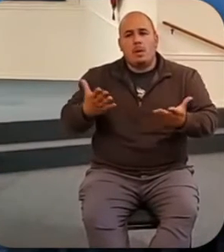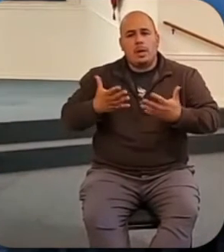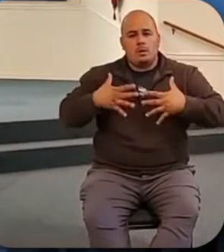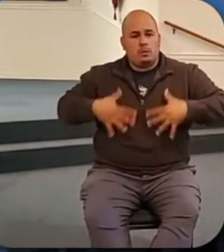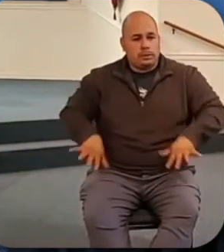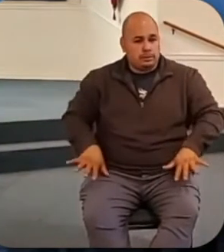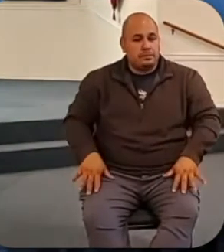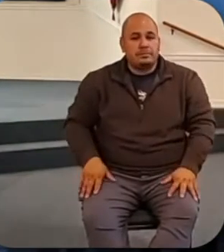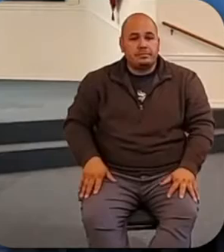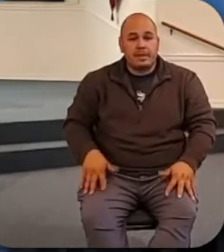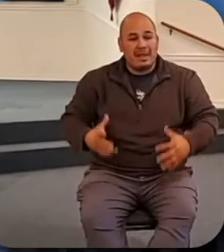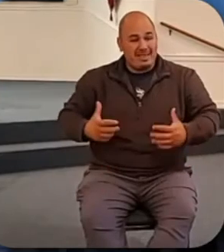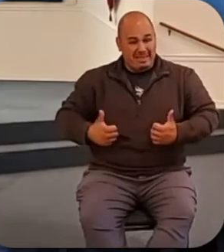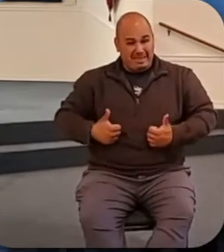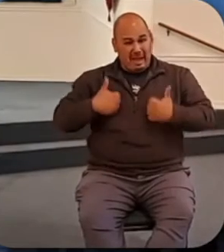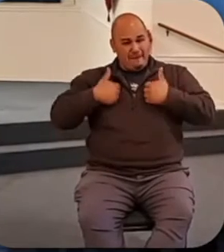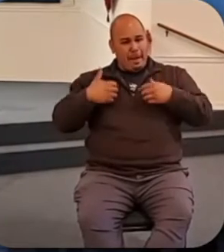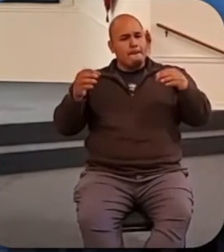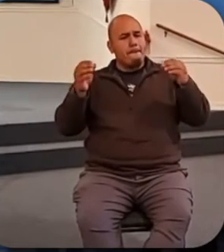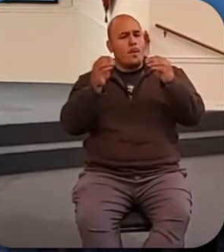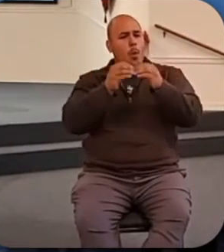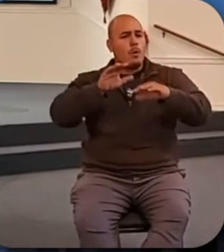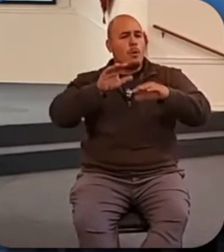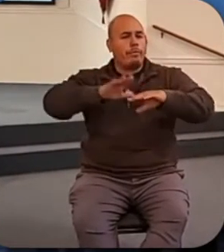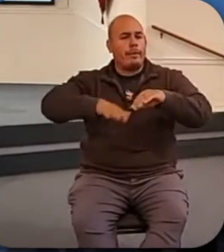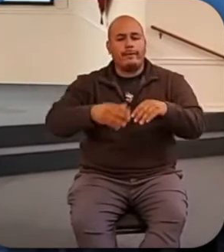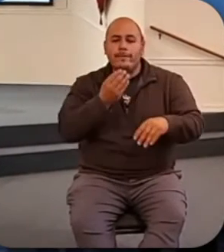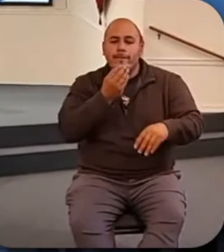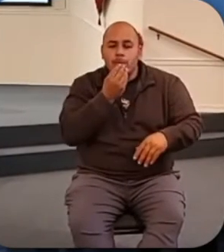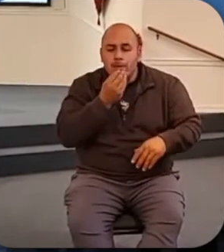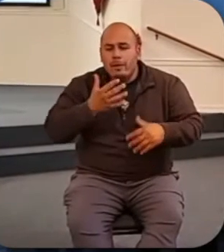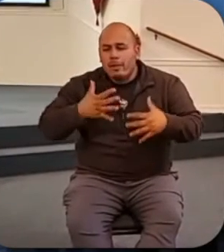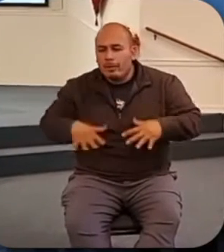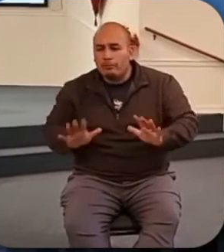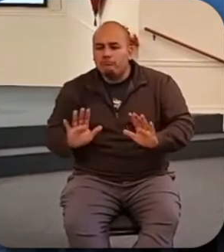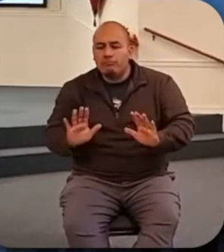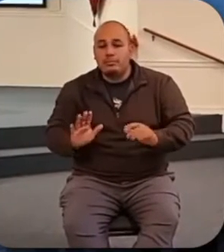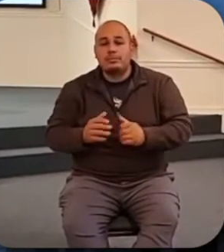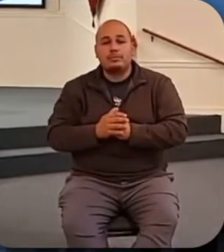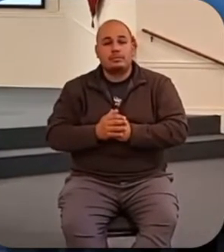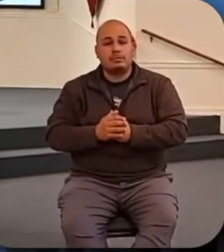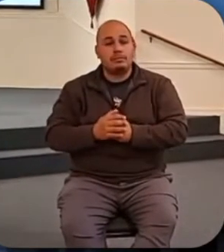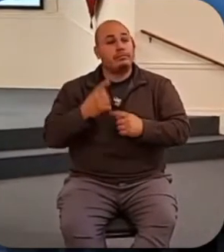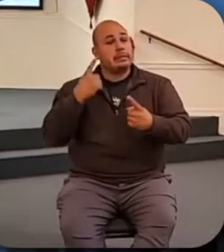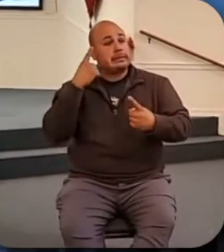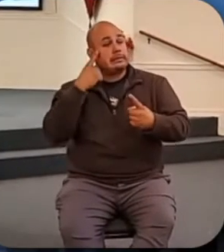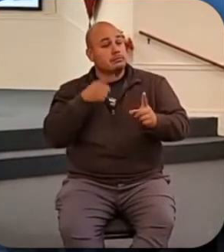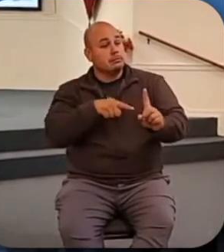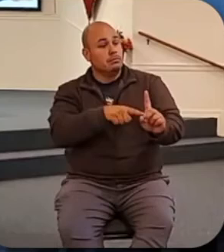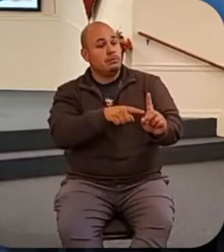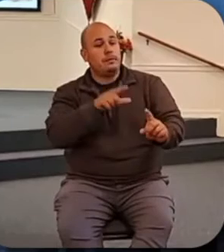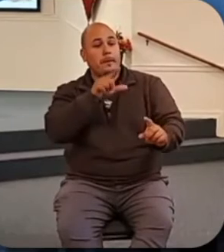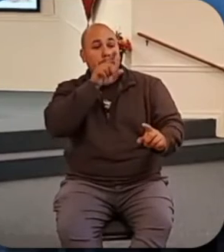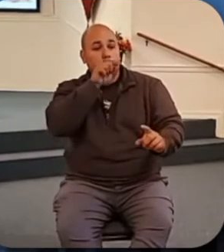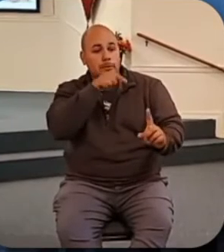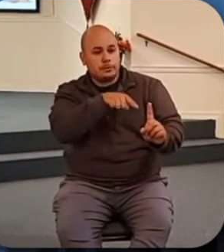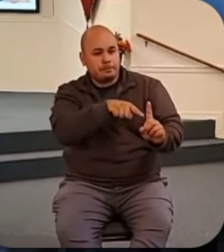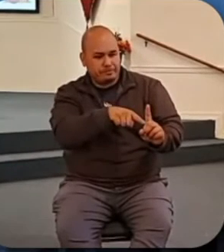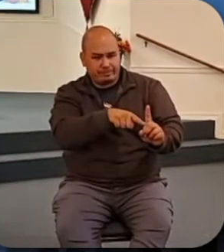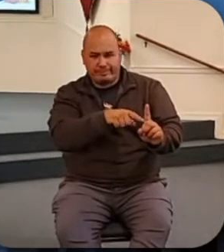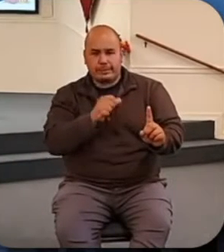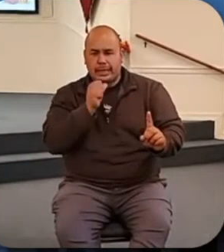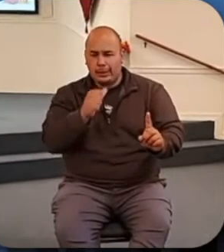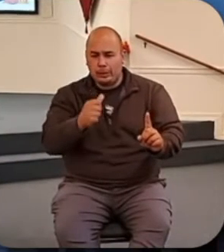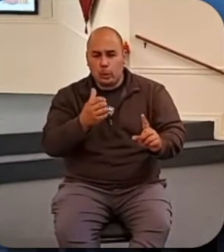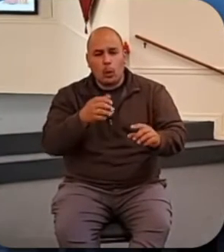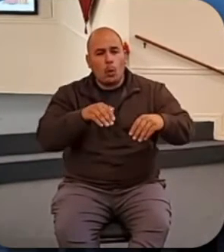For life is more than food, and the body more than clothes. Consider the ravens. They do not sow or reap. They have